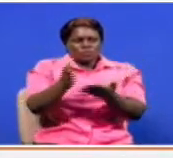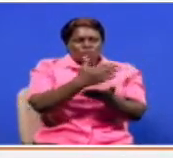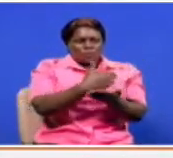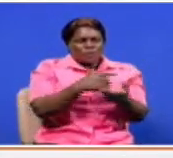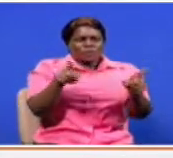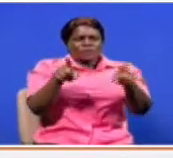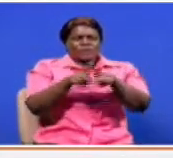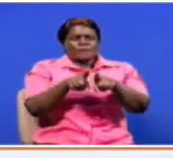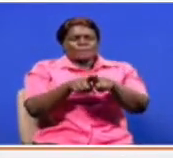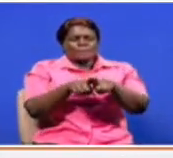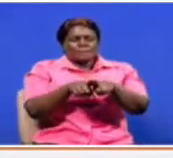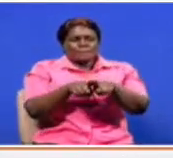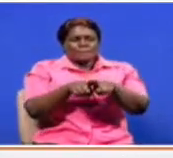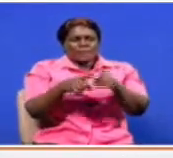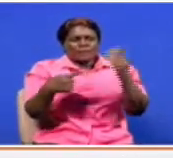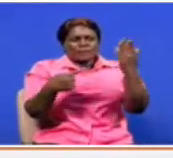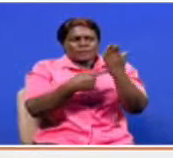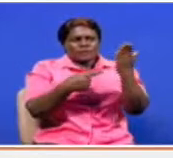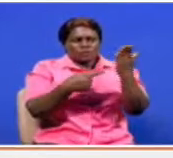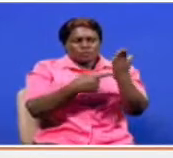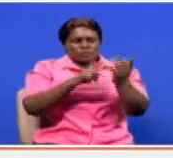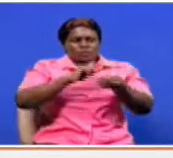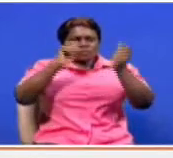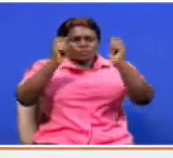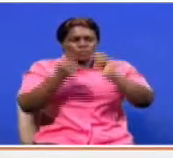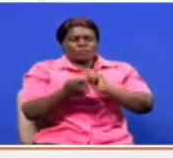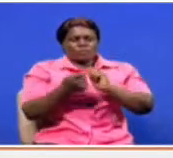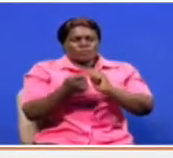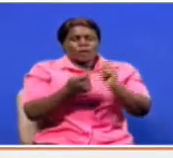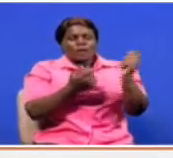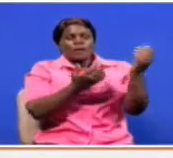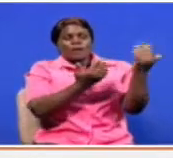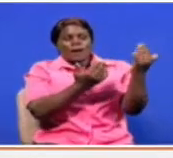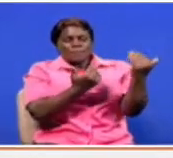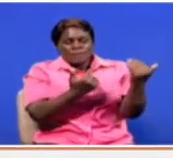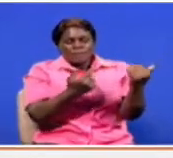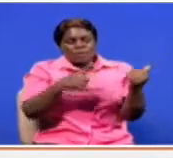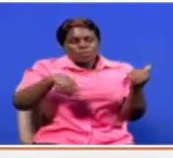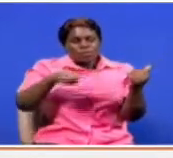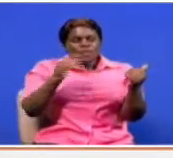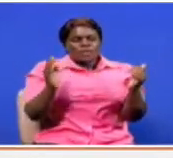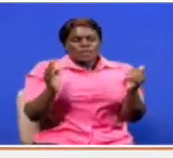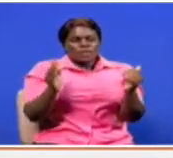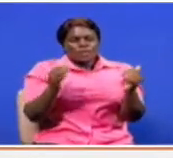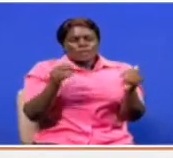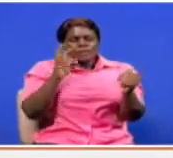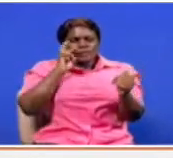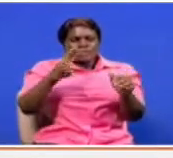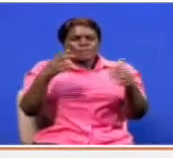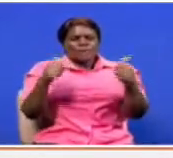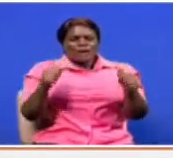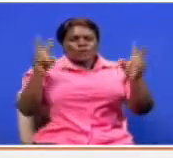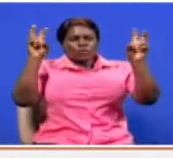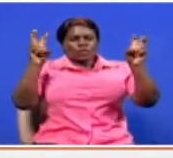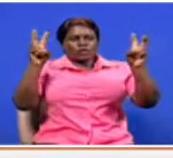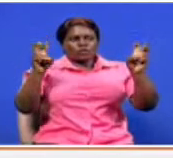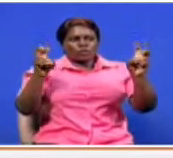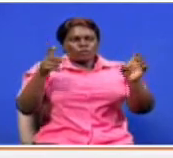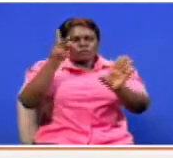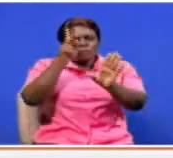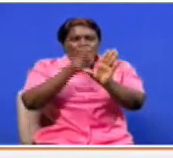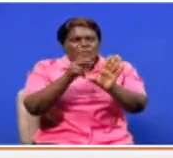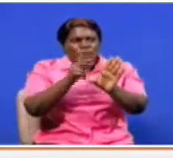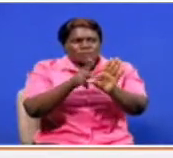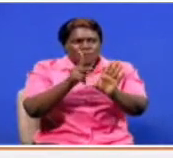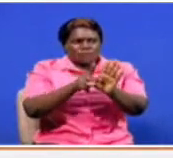of digital transformation are coming in and we actually have not seen issues of participation